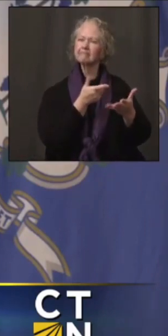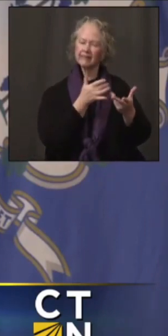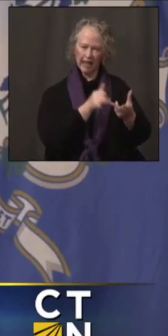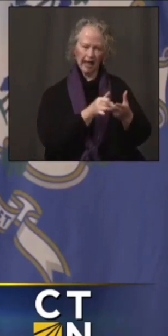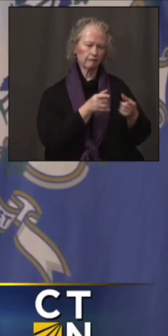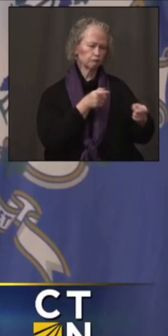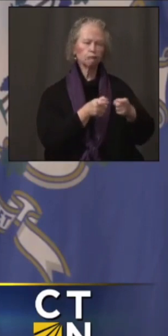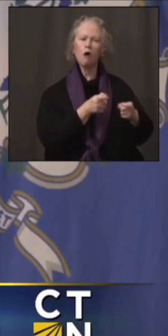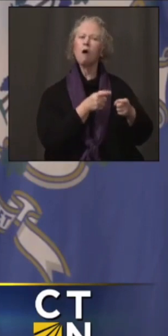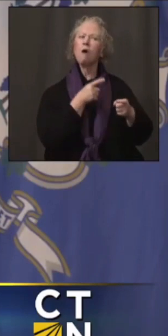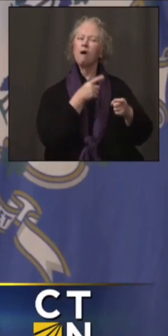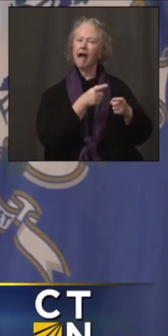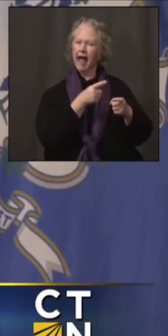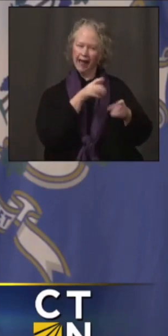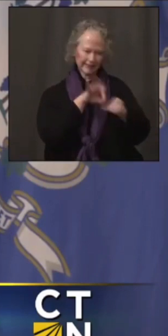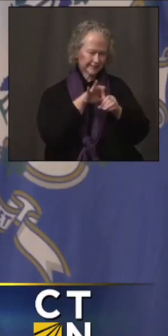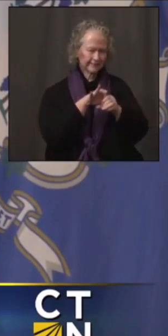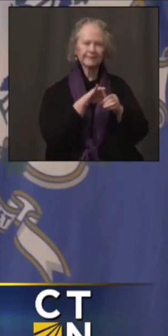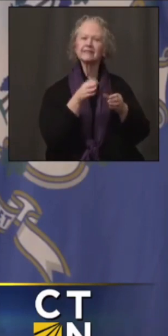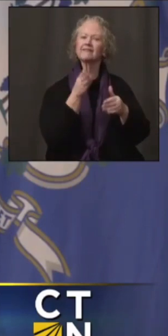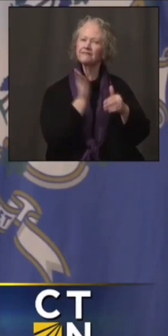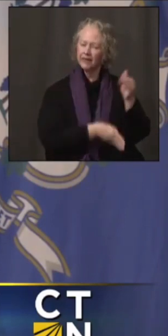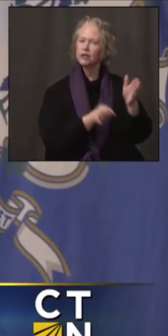We know who the next president United States is.